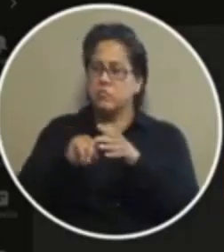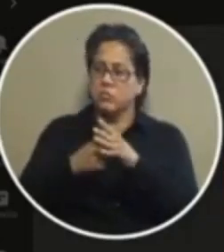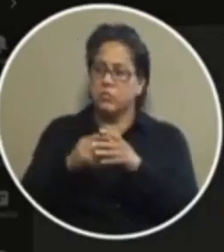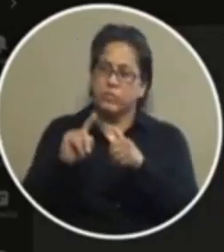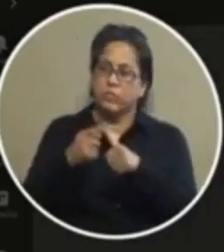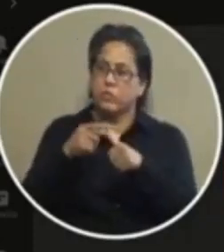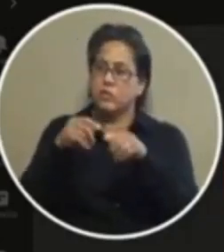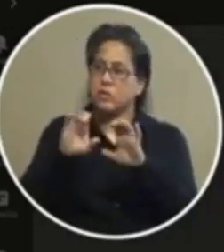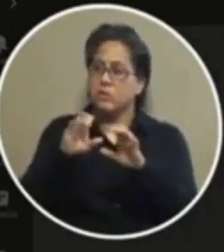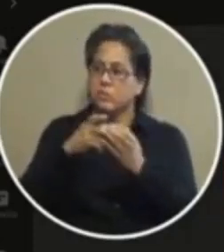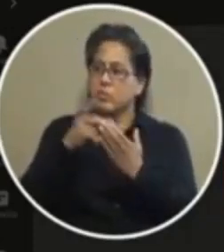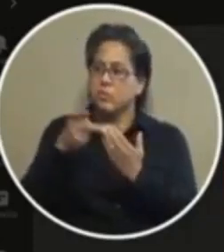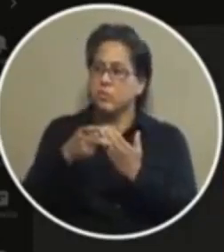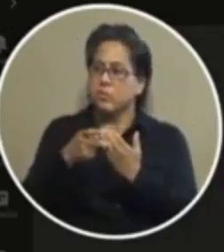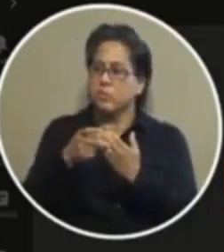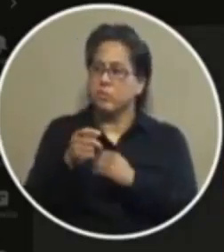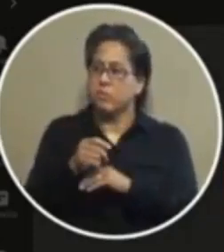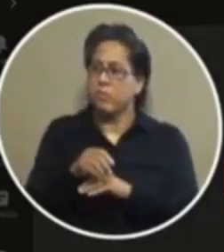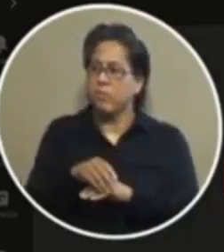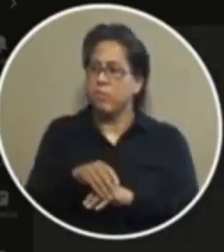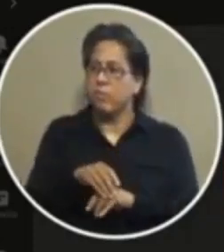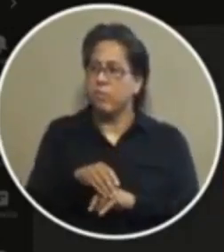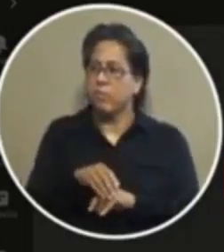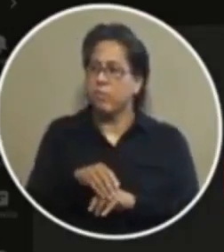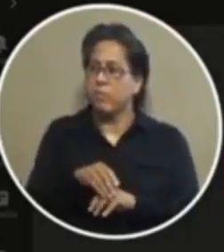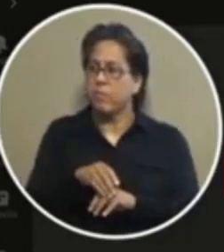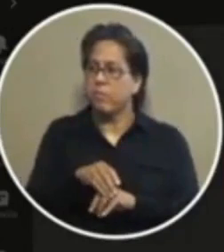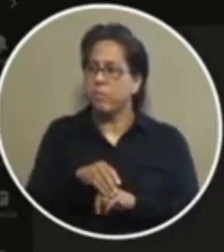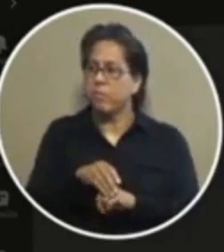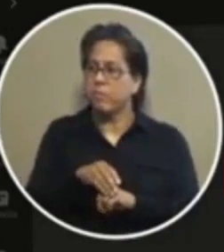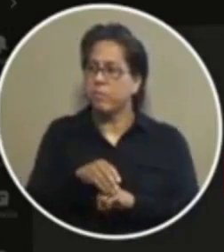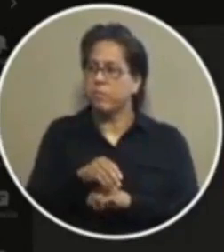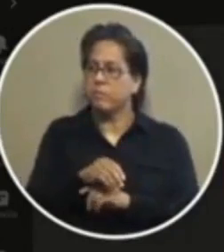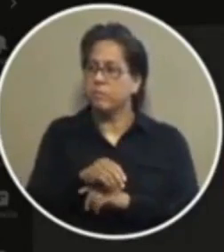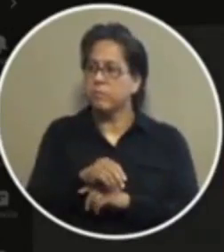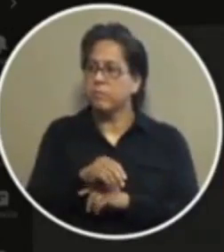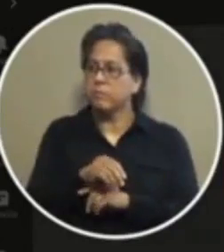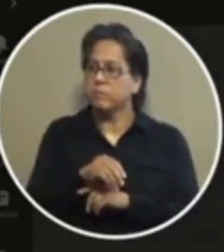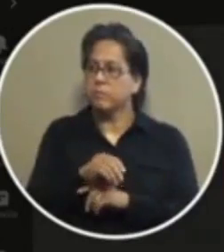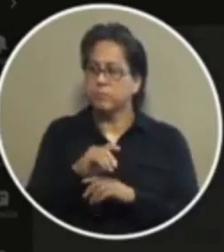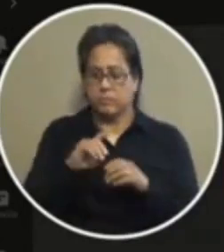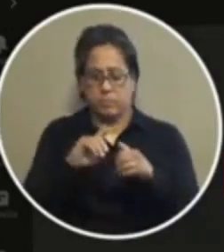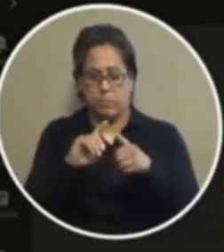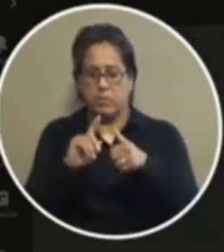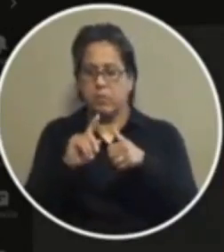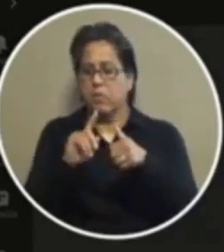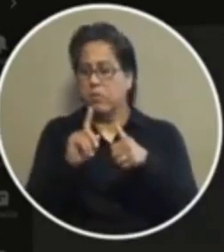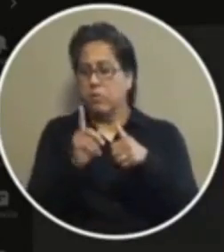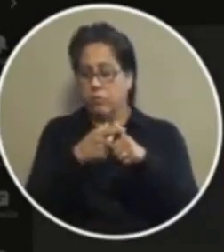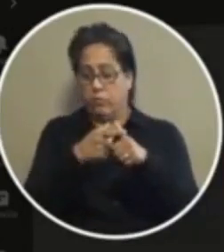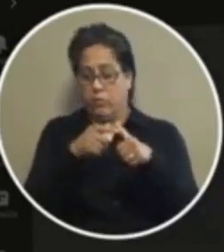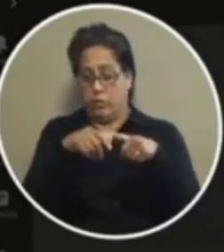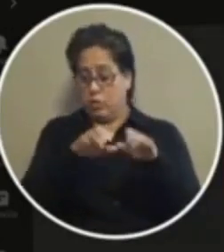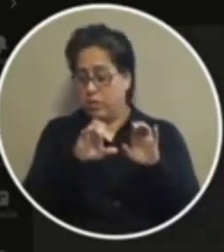first chance or sight and release